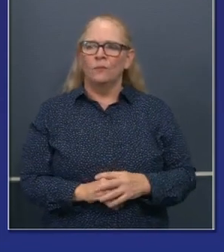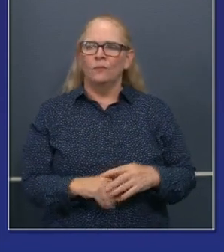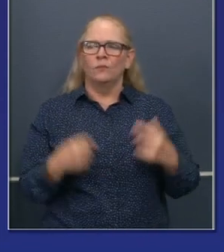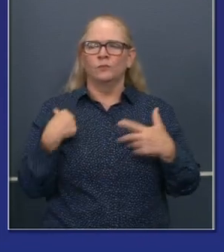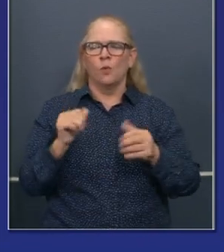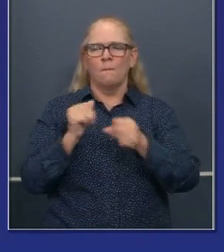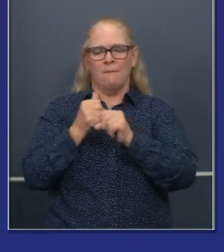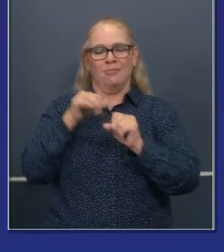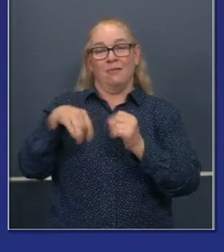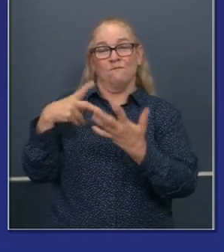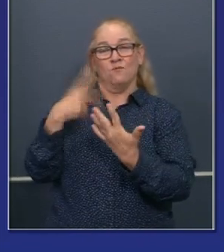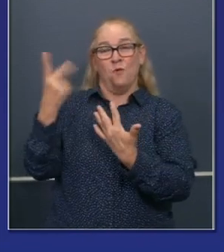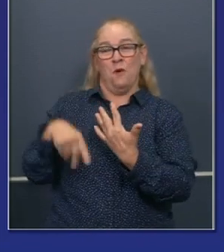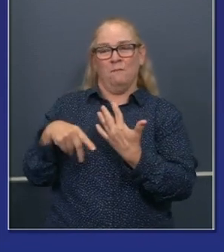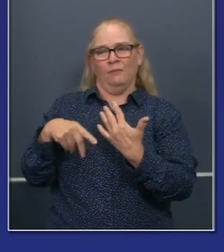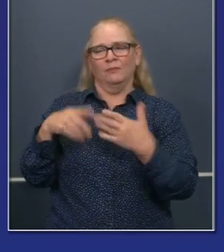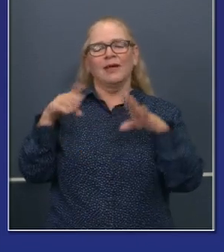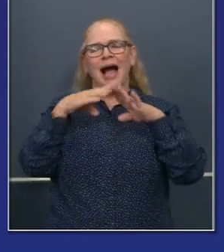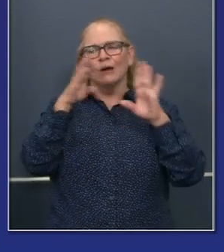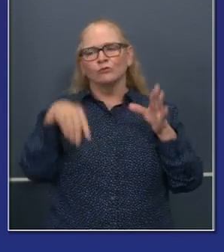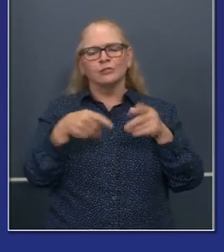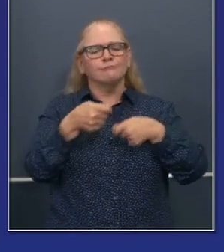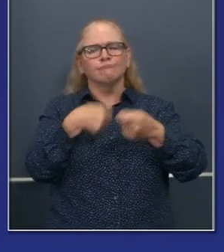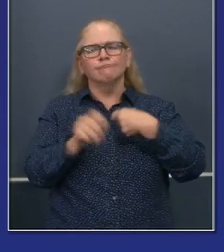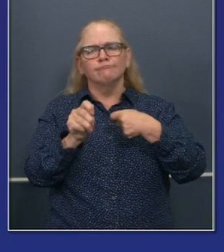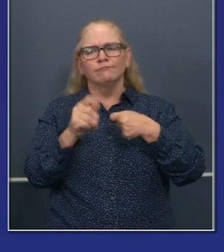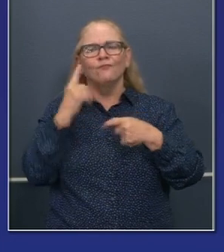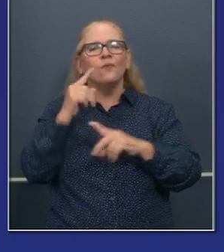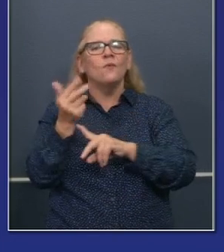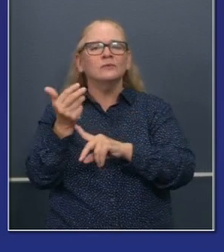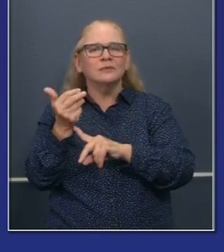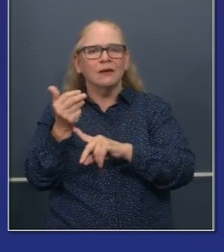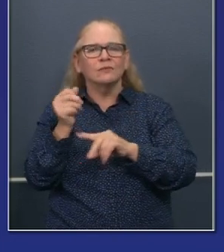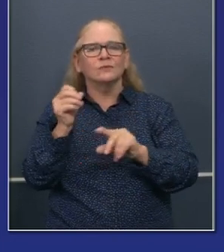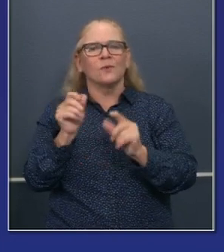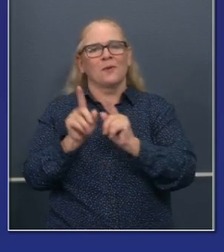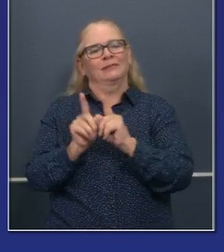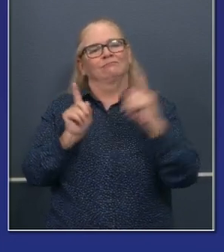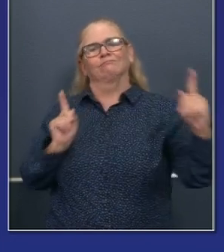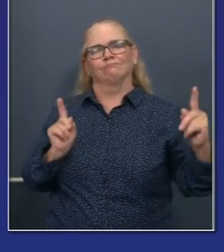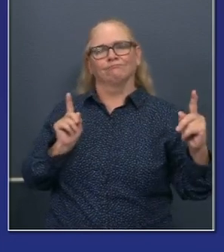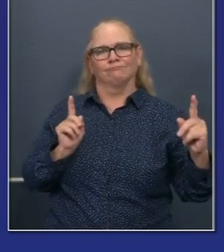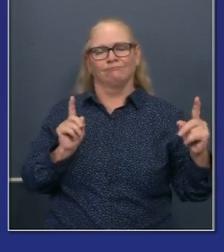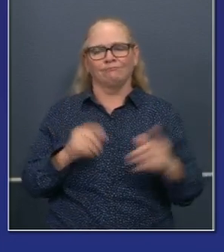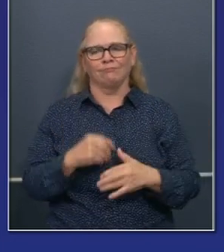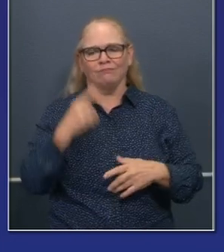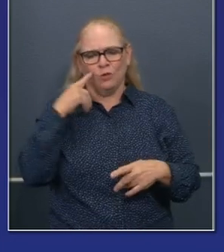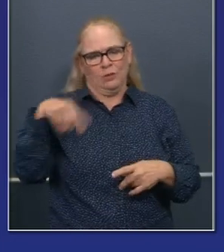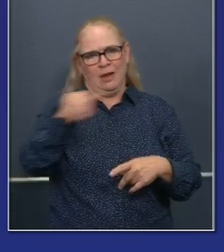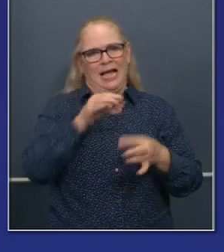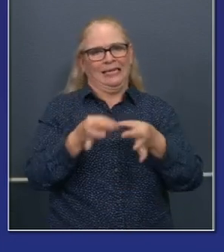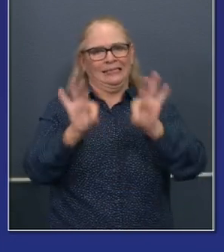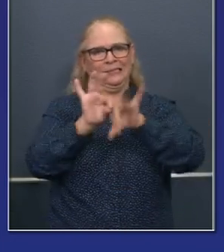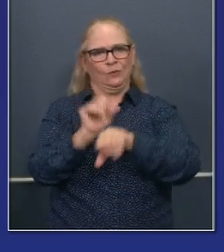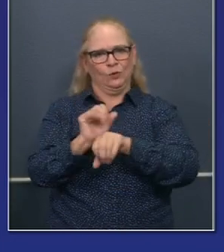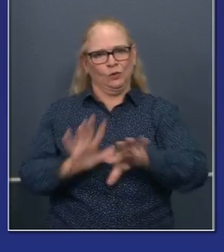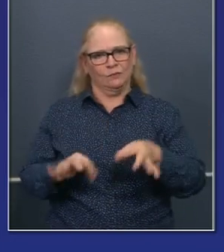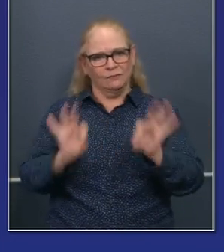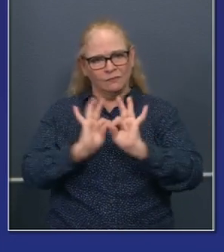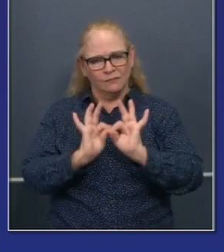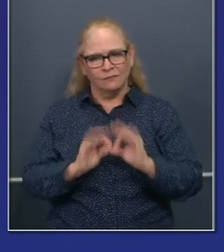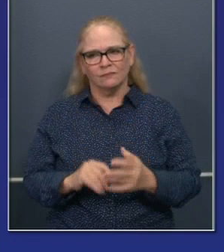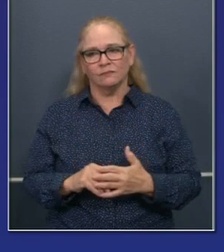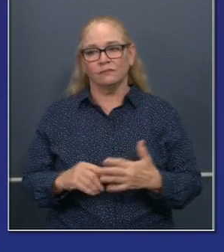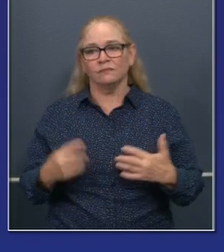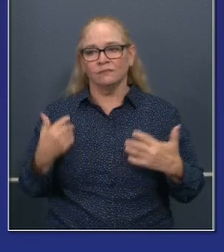housing subsidies or rather hotel voucher subsidies, uh, for that workforce. And we extended that to agricultural workers